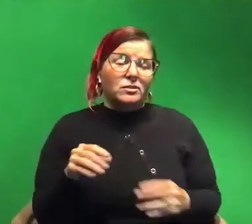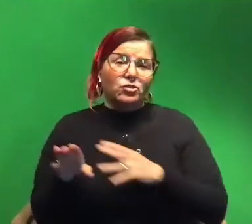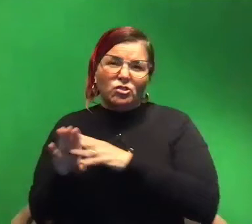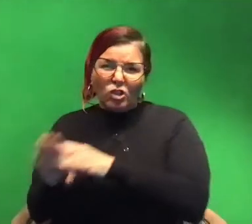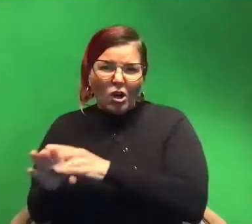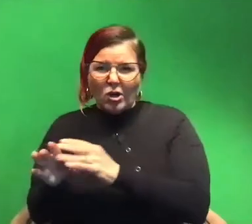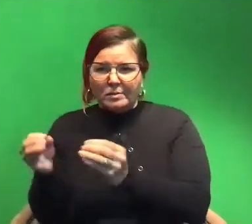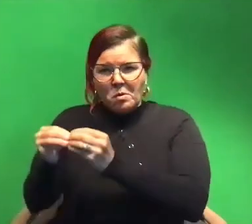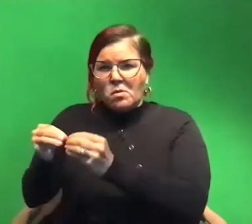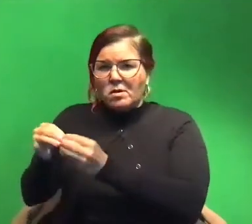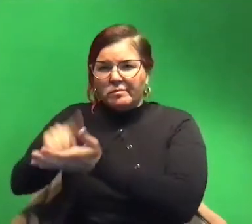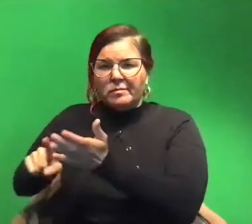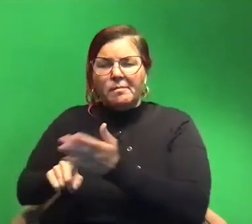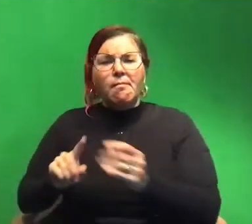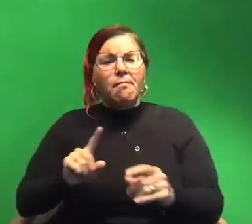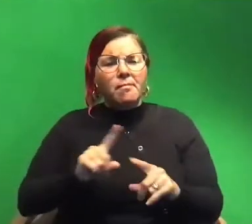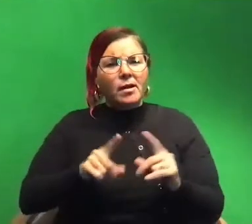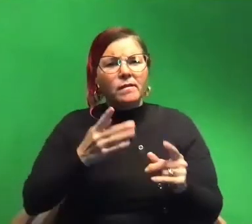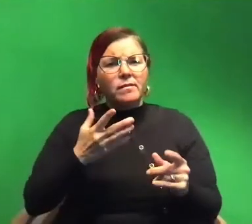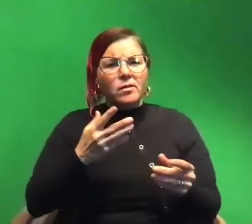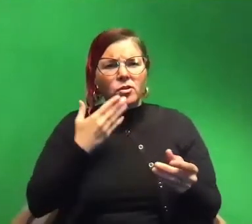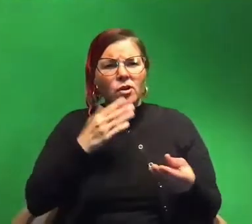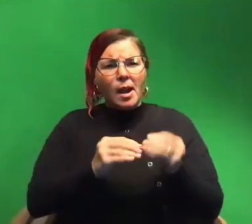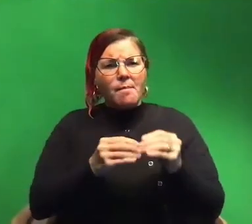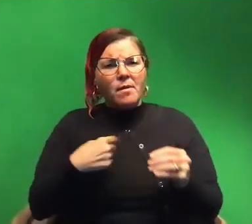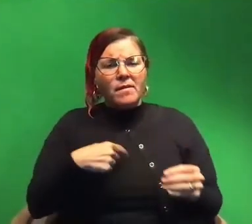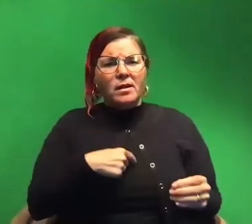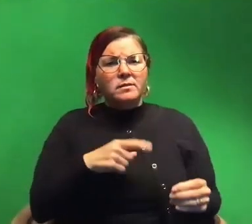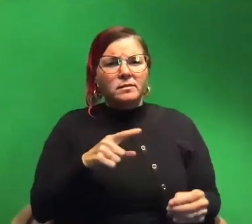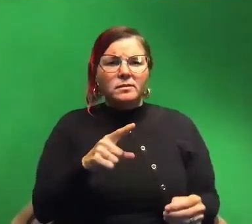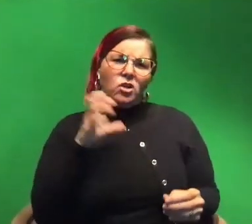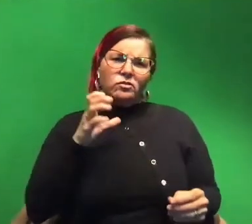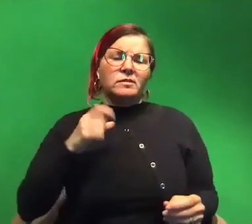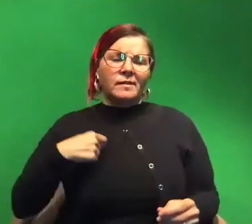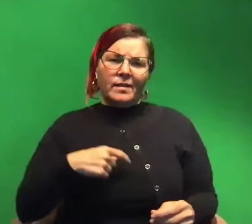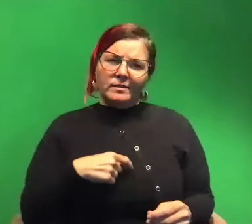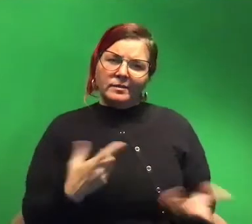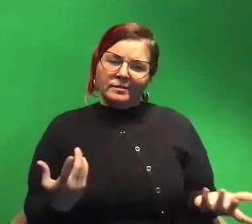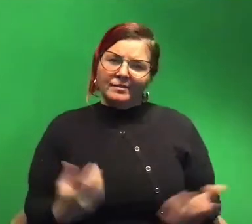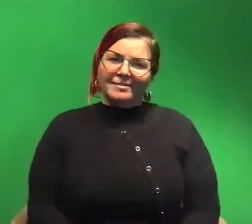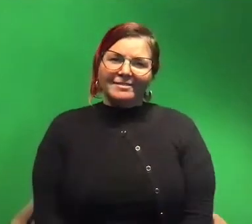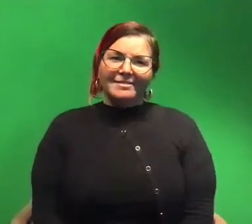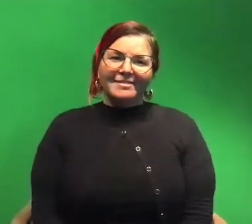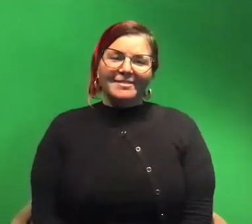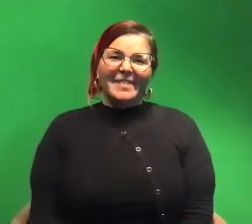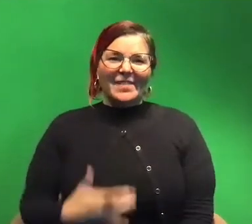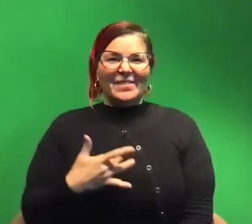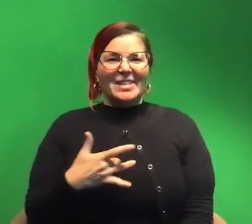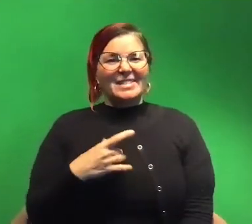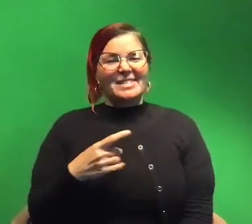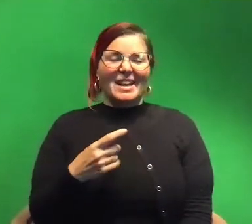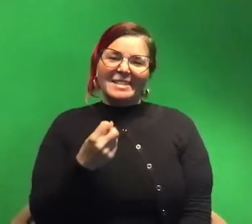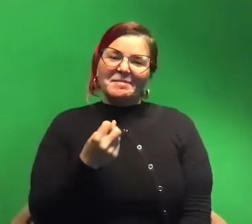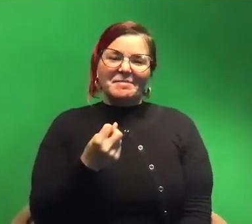but there's a fair number of us yeah there are hundreds of us uh it feels like there are dozens of us